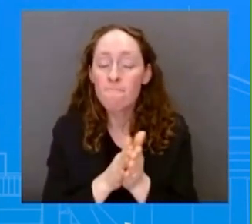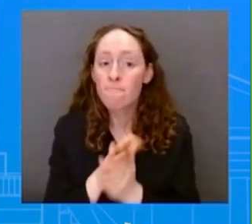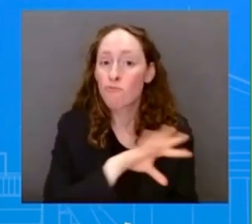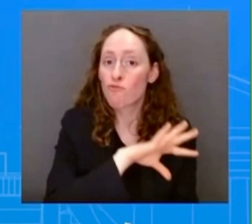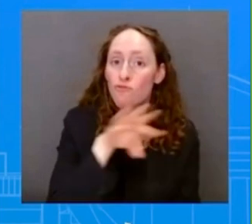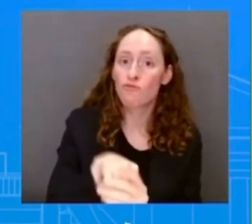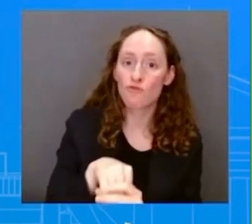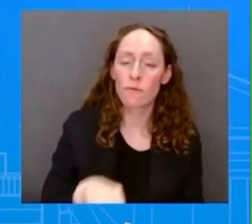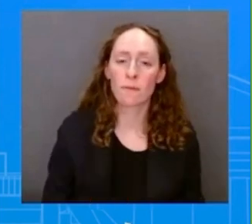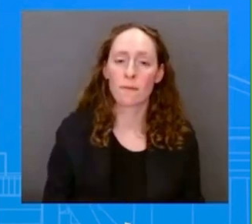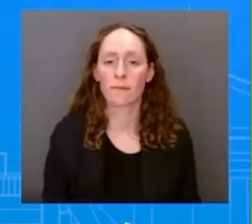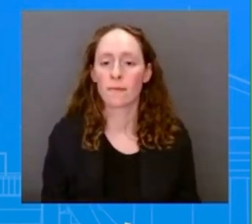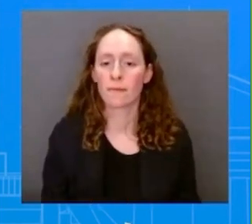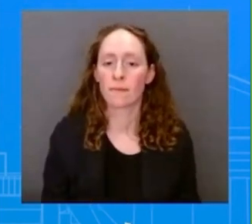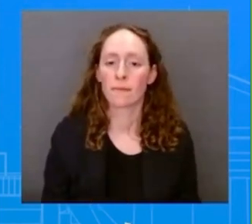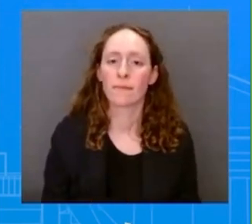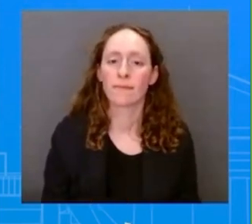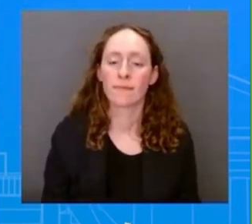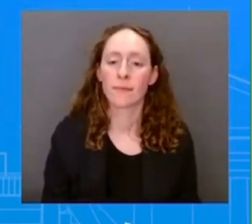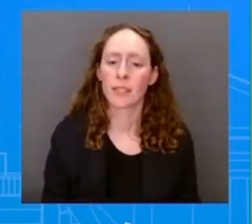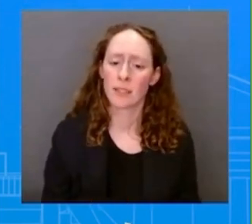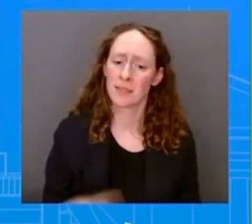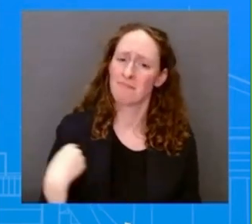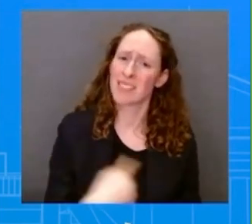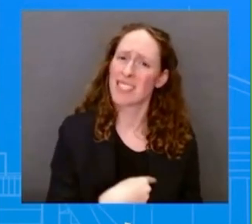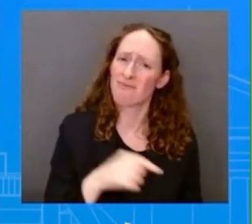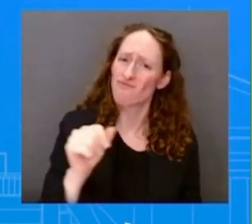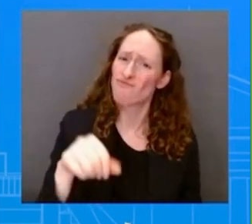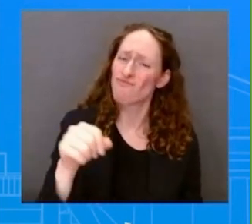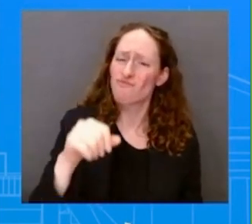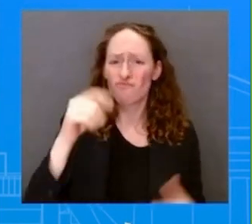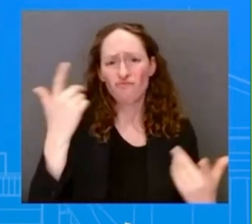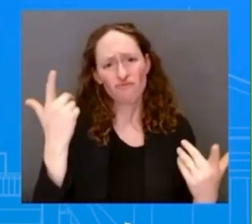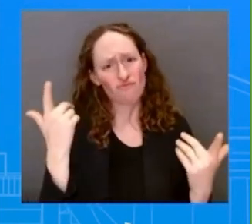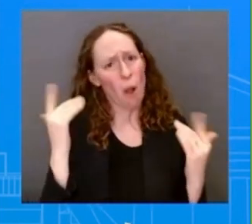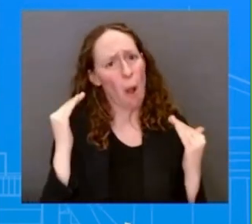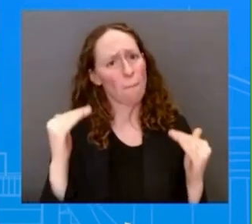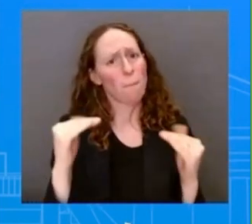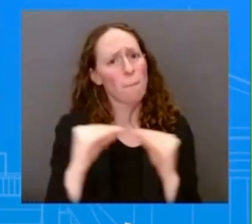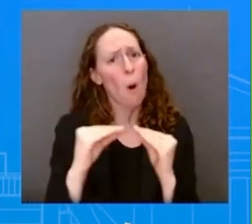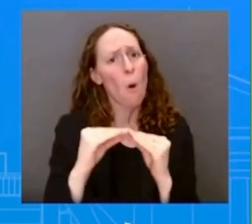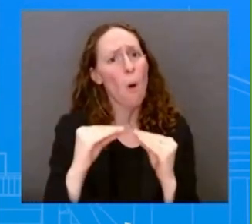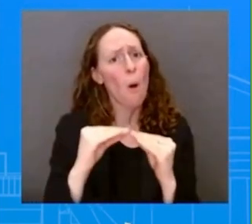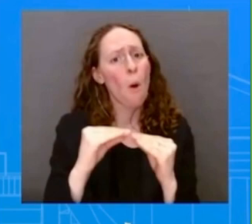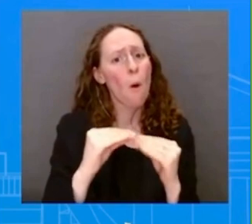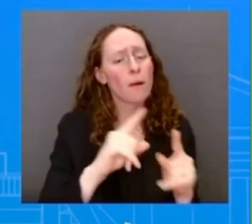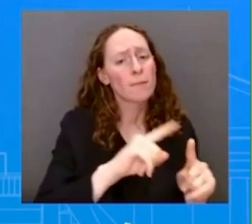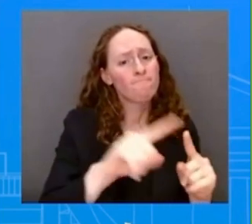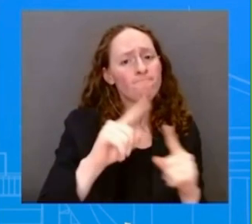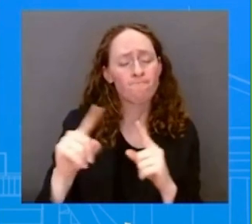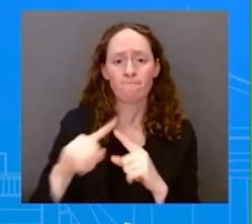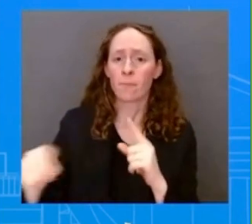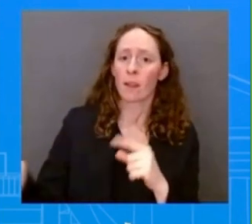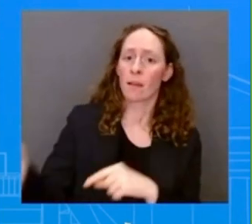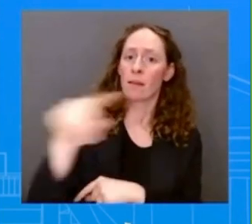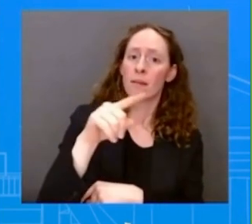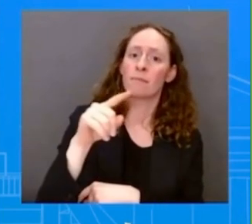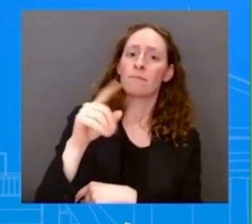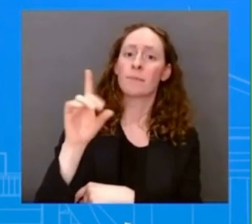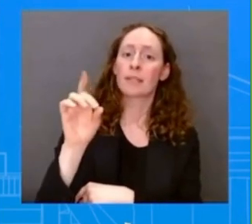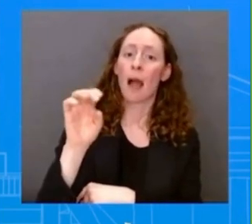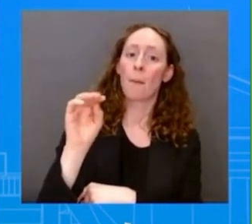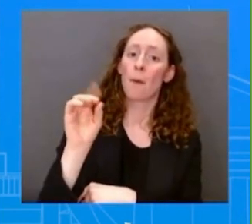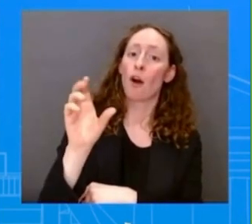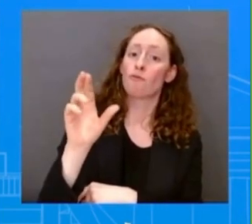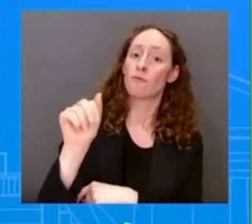as they look at the outcomes of this week, will want to follow suit. The on Israel, do you see the attitude